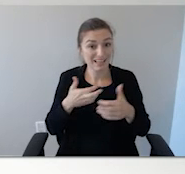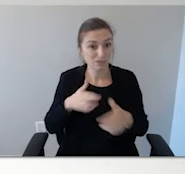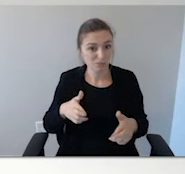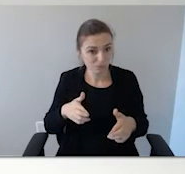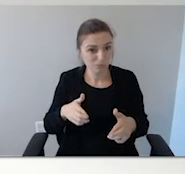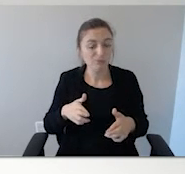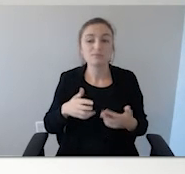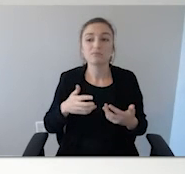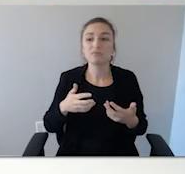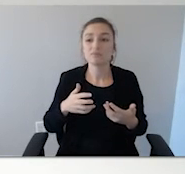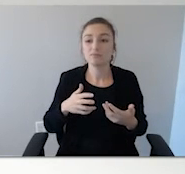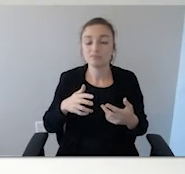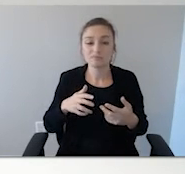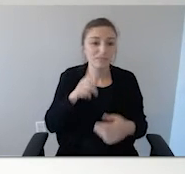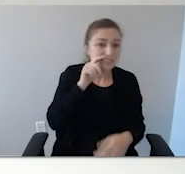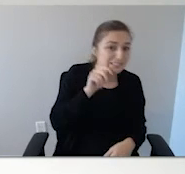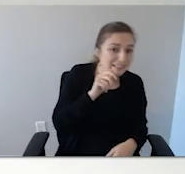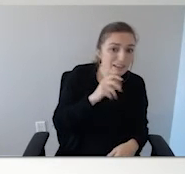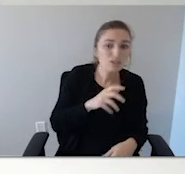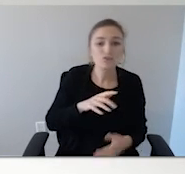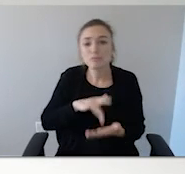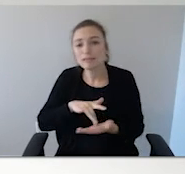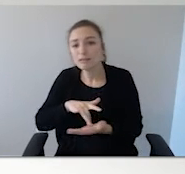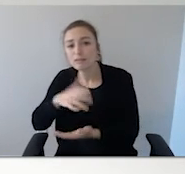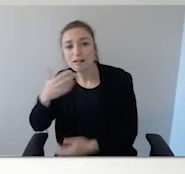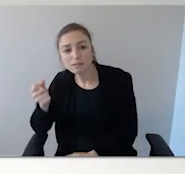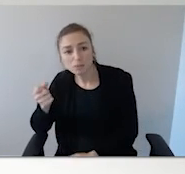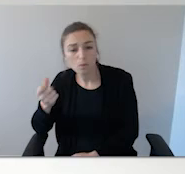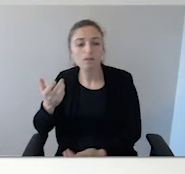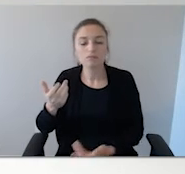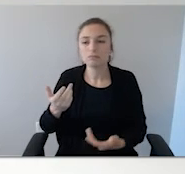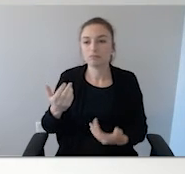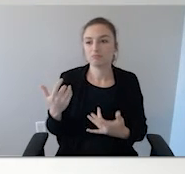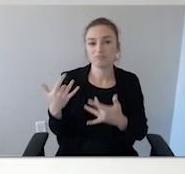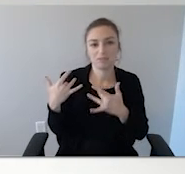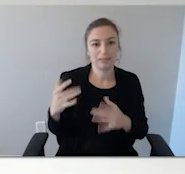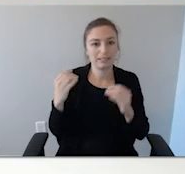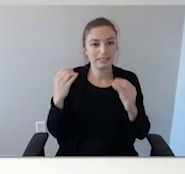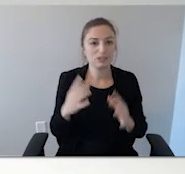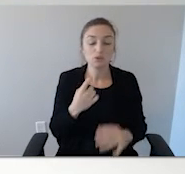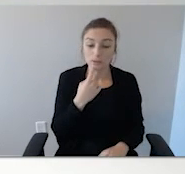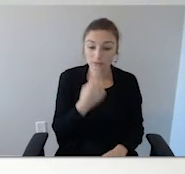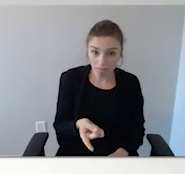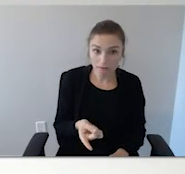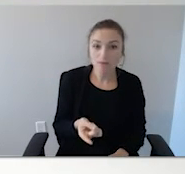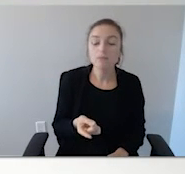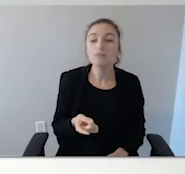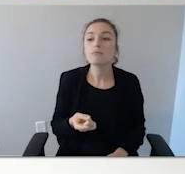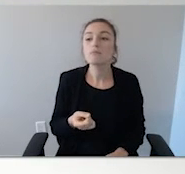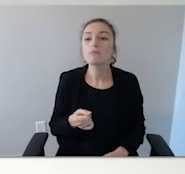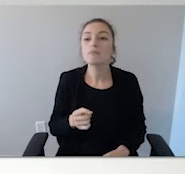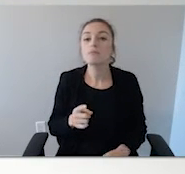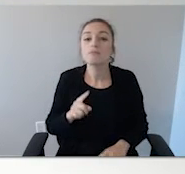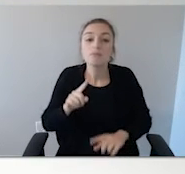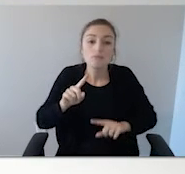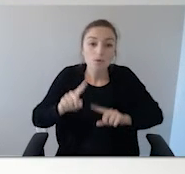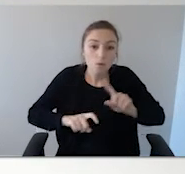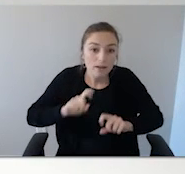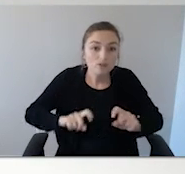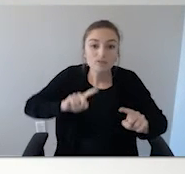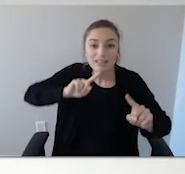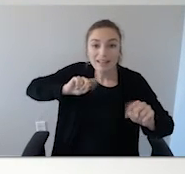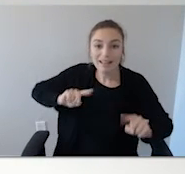and adult, in middle school or high school, they're often taught to answer their questions, where do you live?